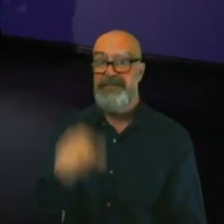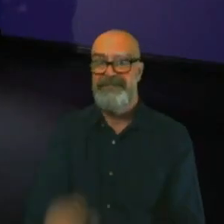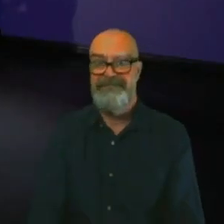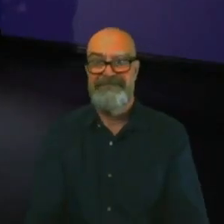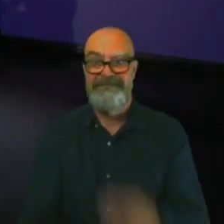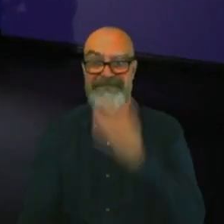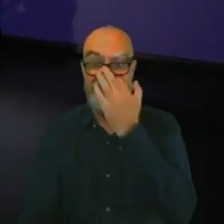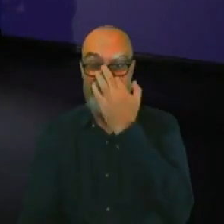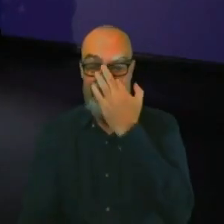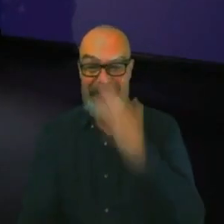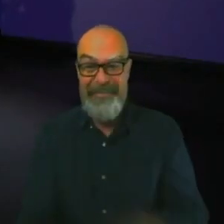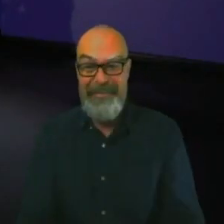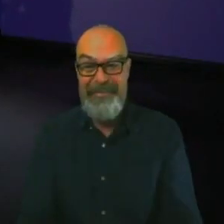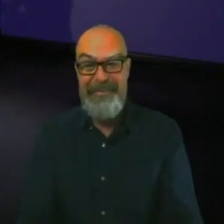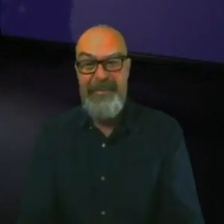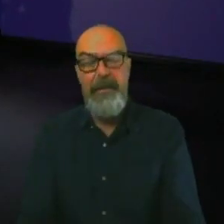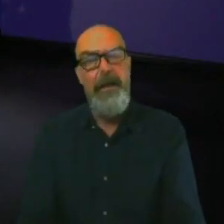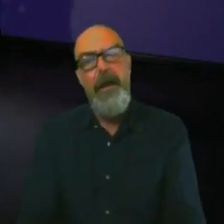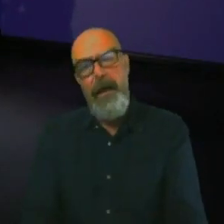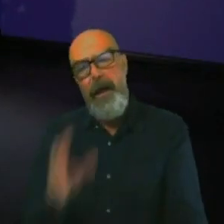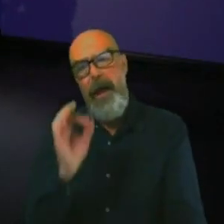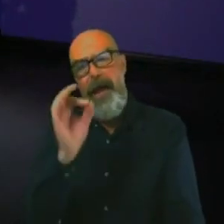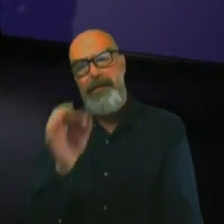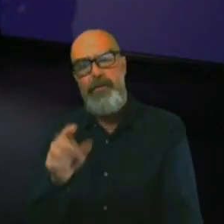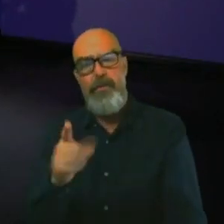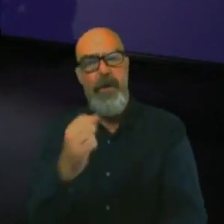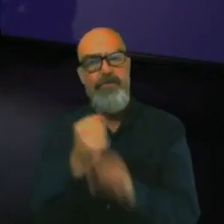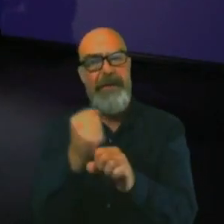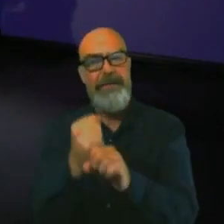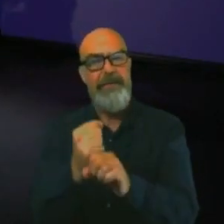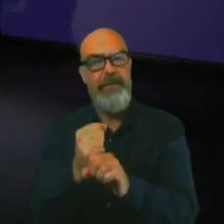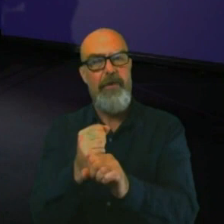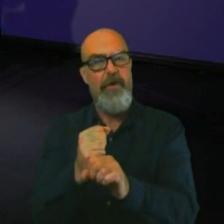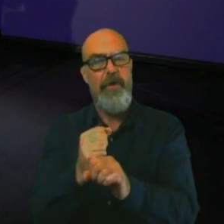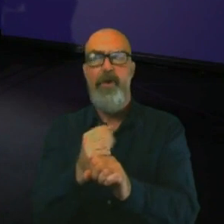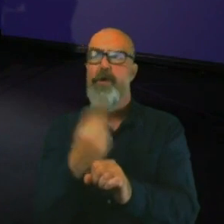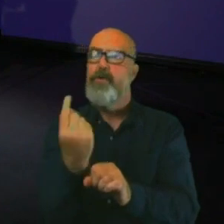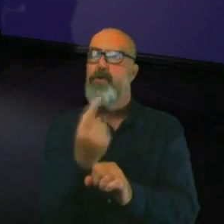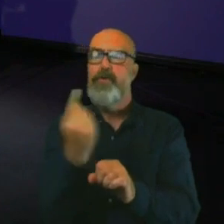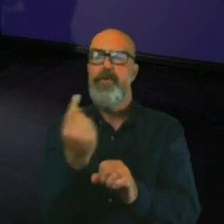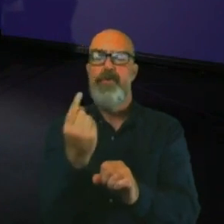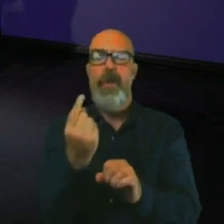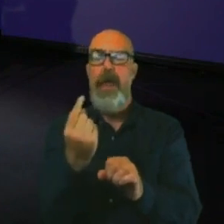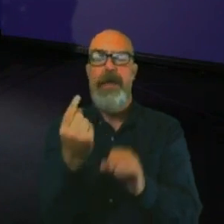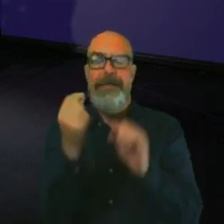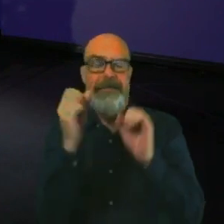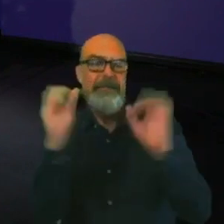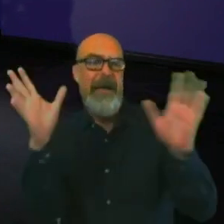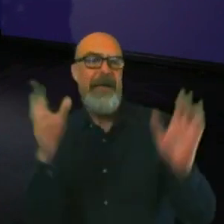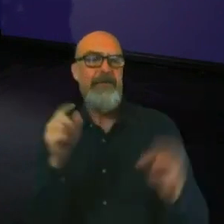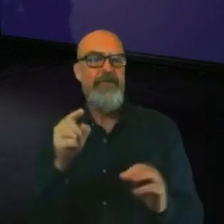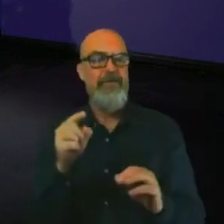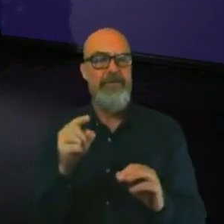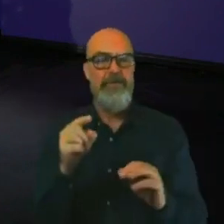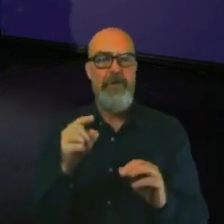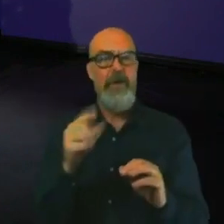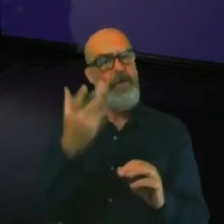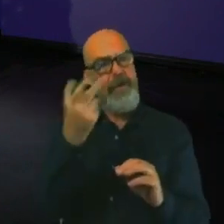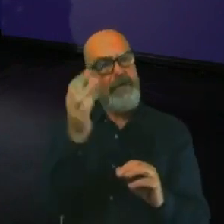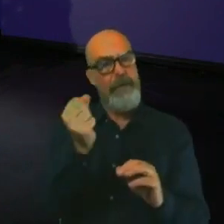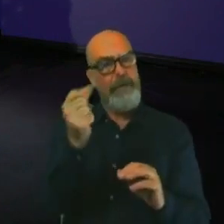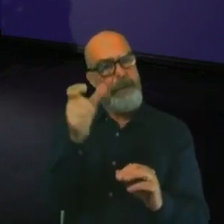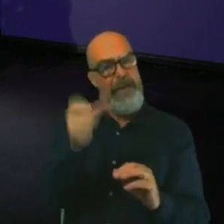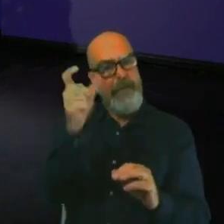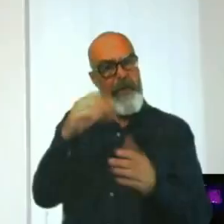Grace, can I ask you about the people who've inspired you? So are there any people in STEM that kind of stand out for you as